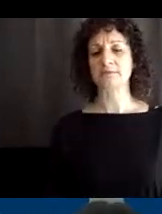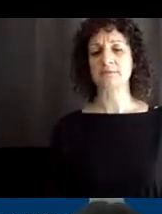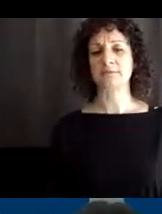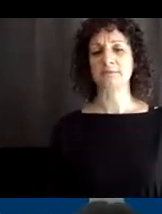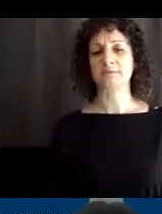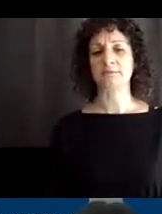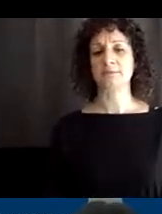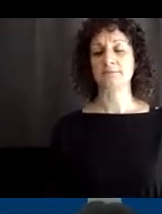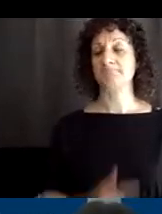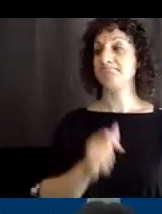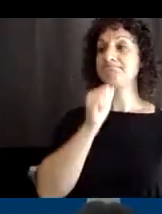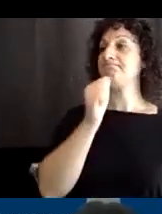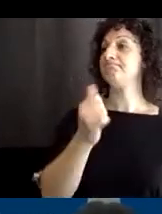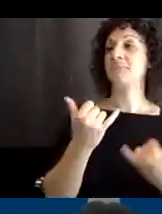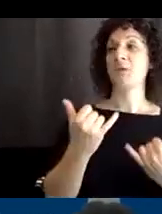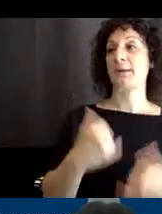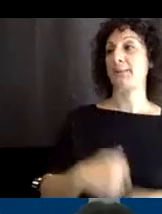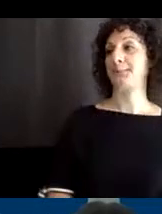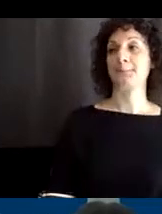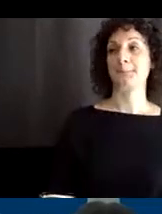I am not right now.